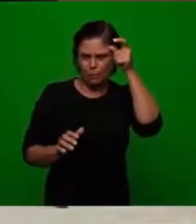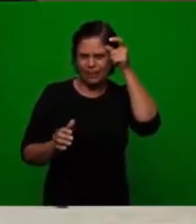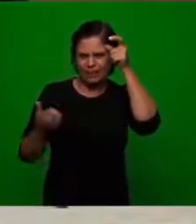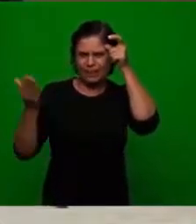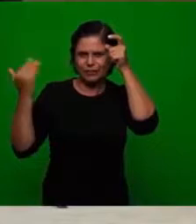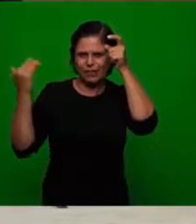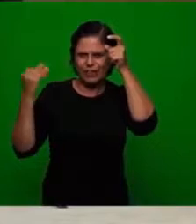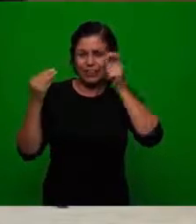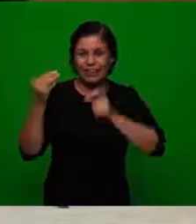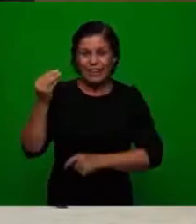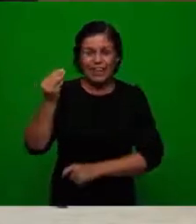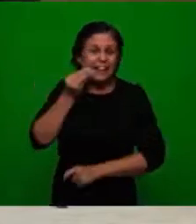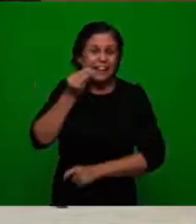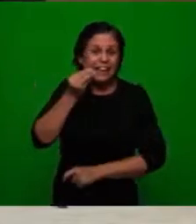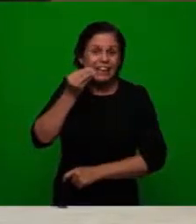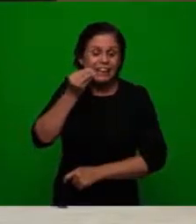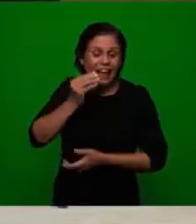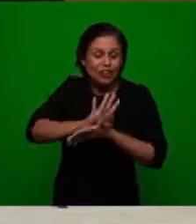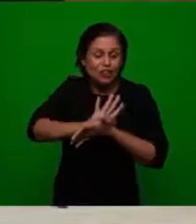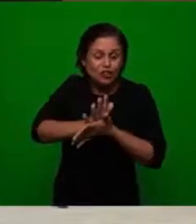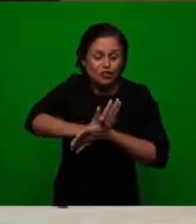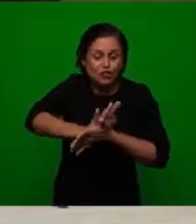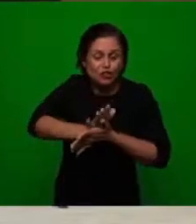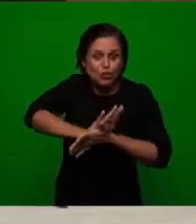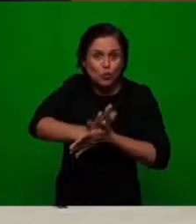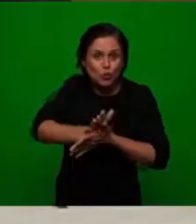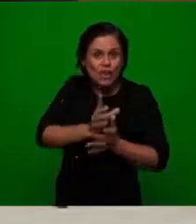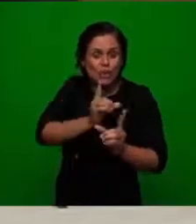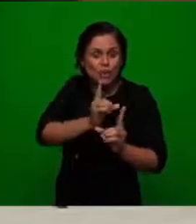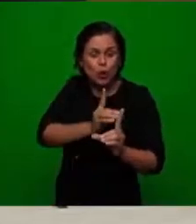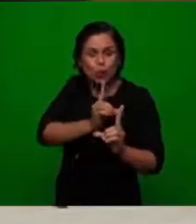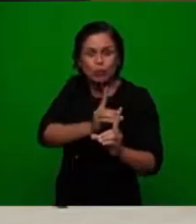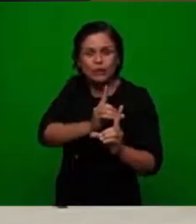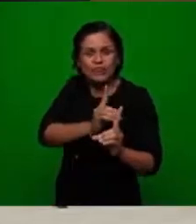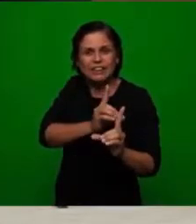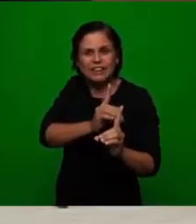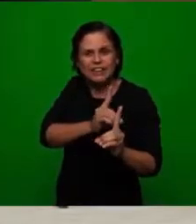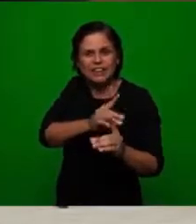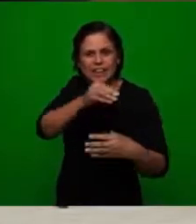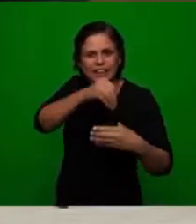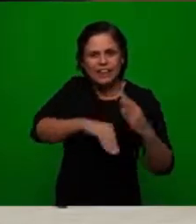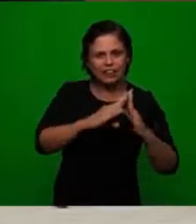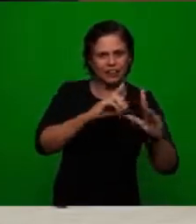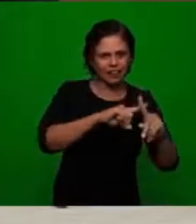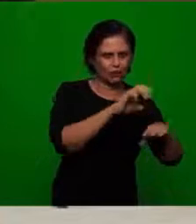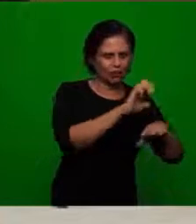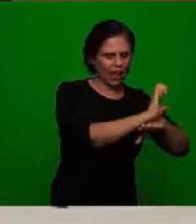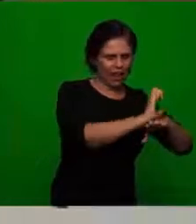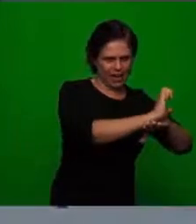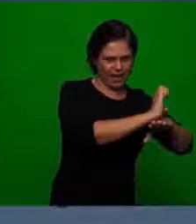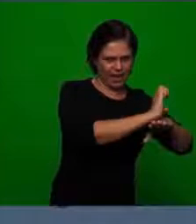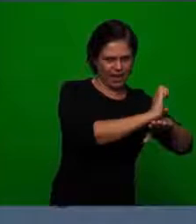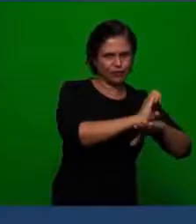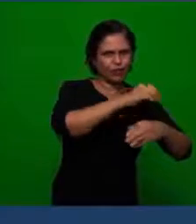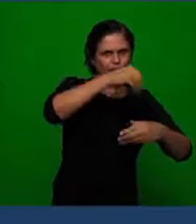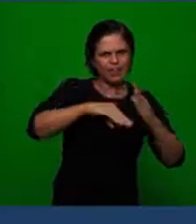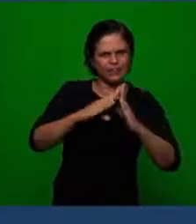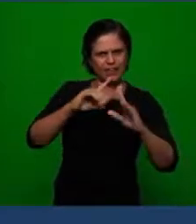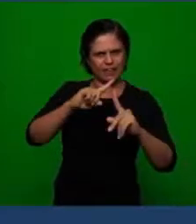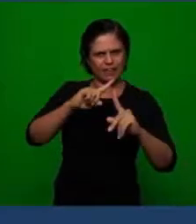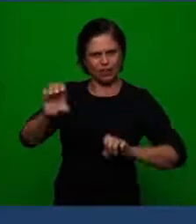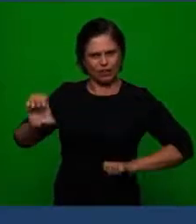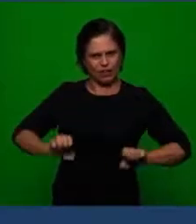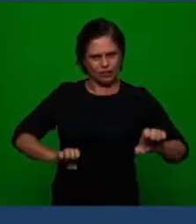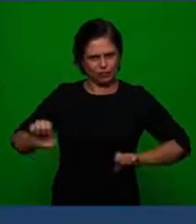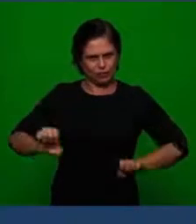to attempt to destroy the doctrine in the churches of Ephesus and Smyrna